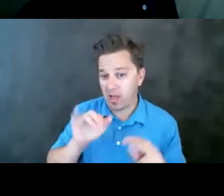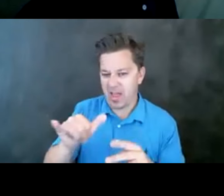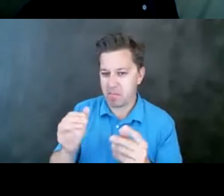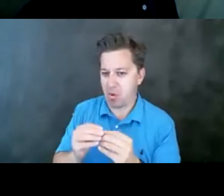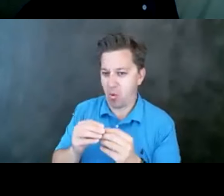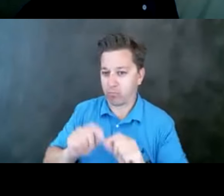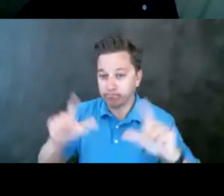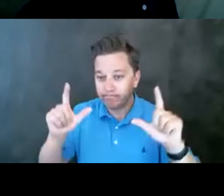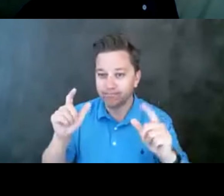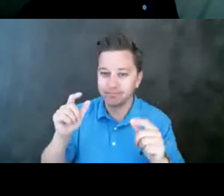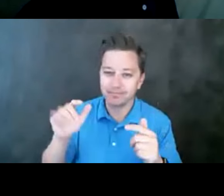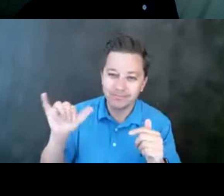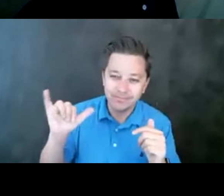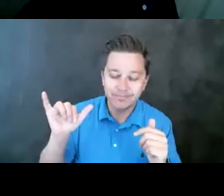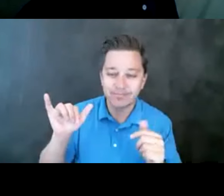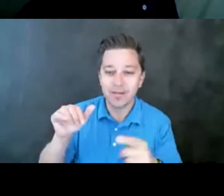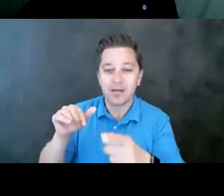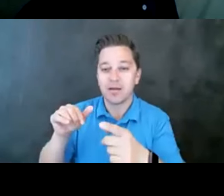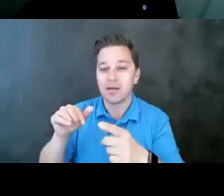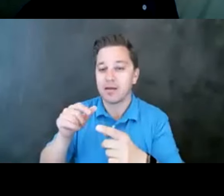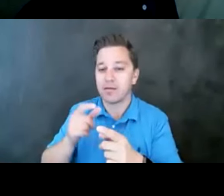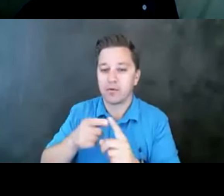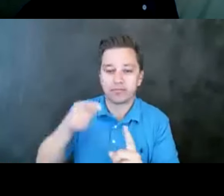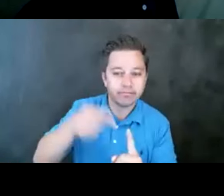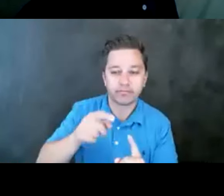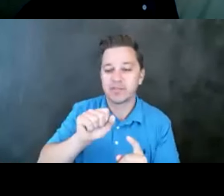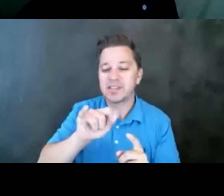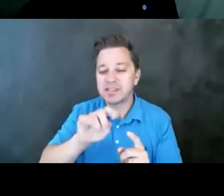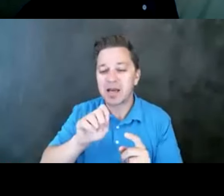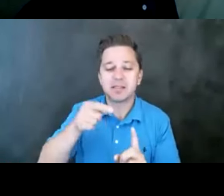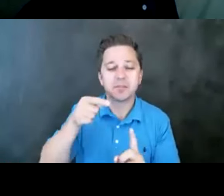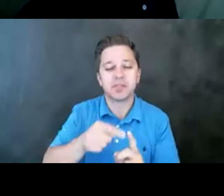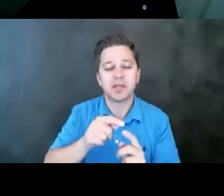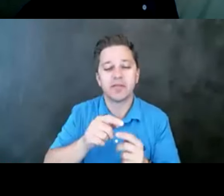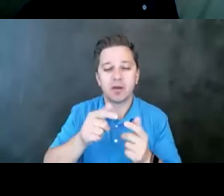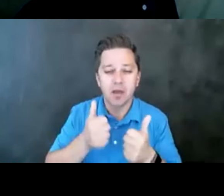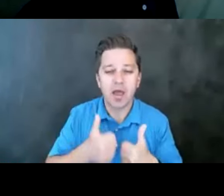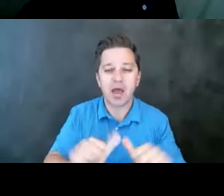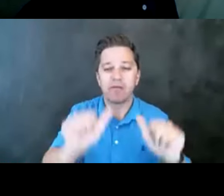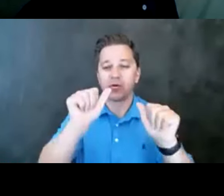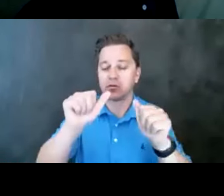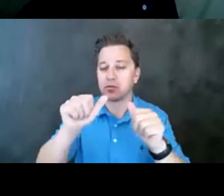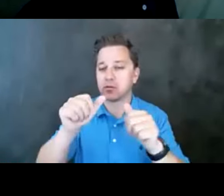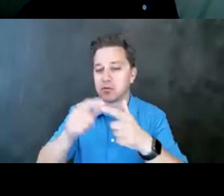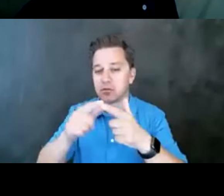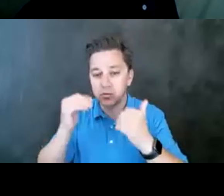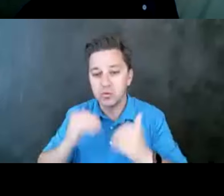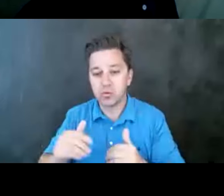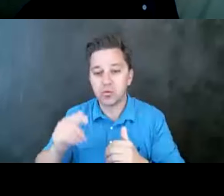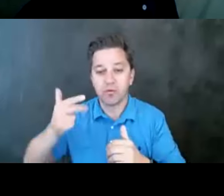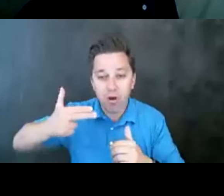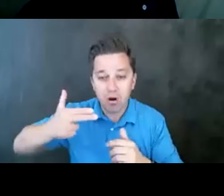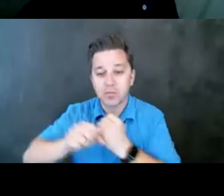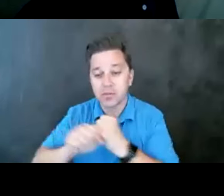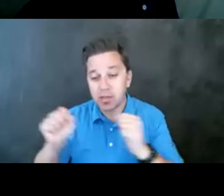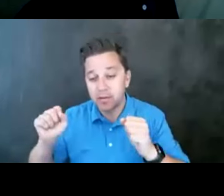shot of it. So everything from site-specific efforts in the statewide strategy to firearm suicide prevention, safe medication